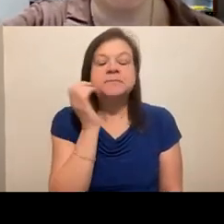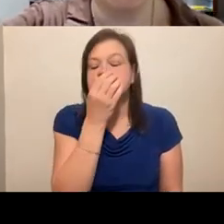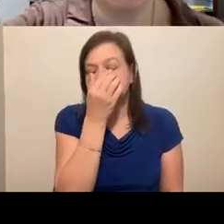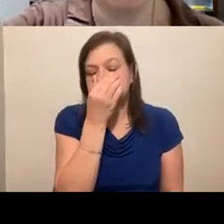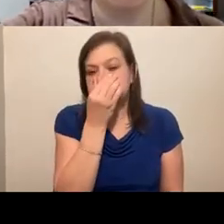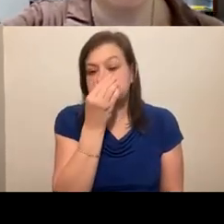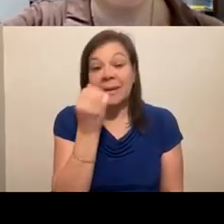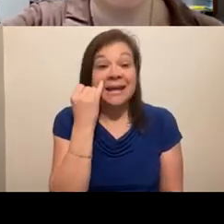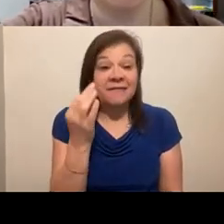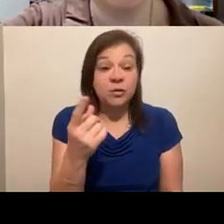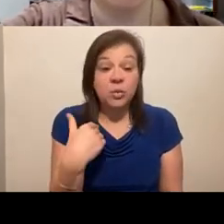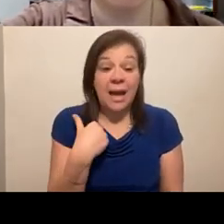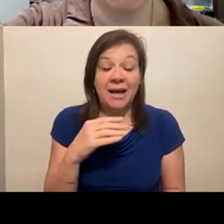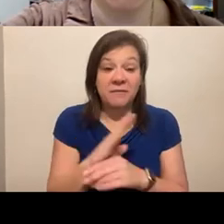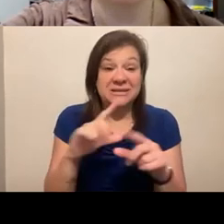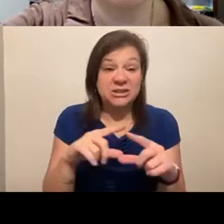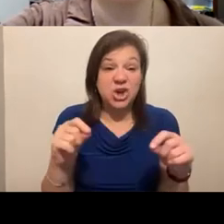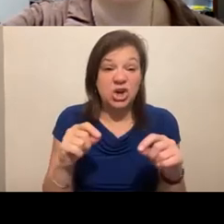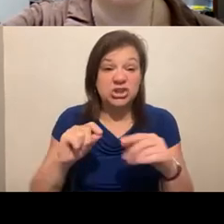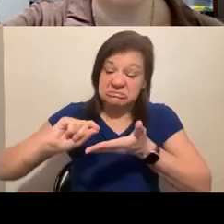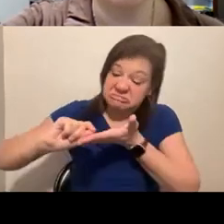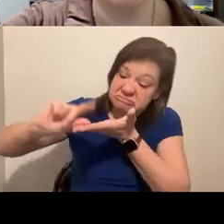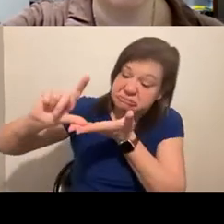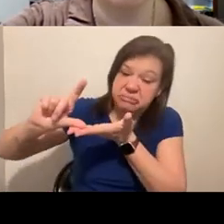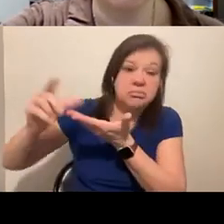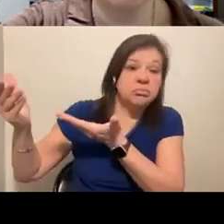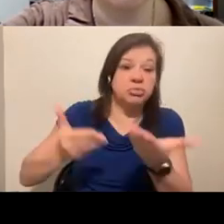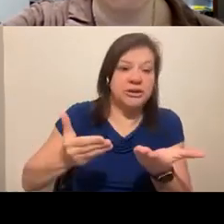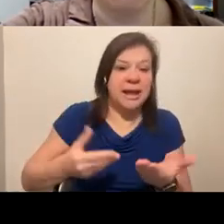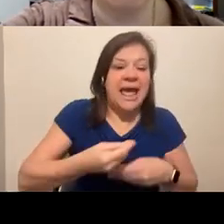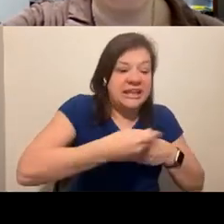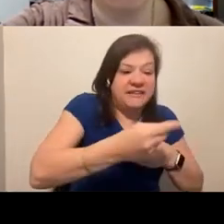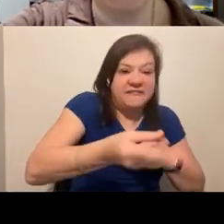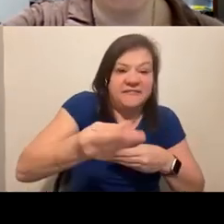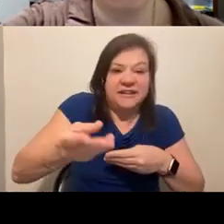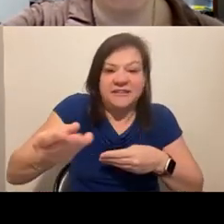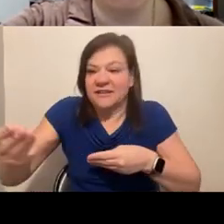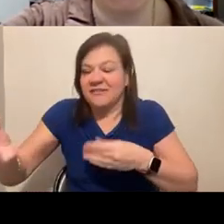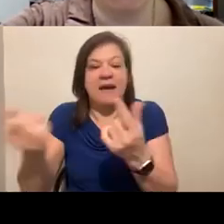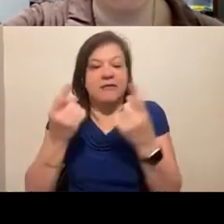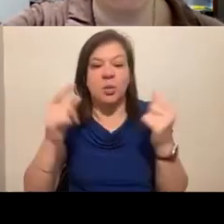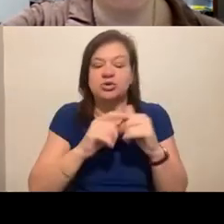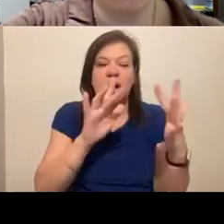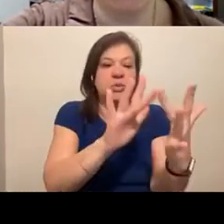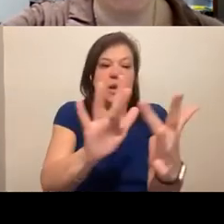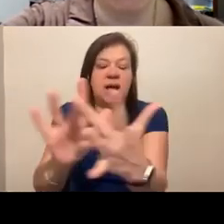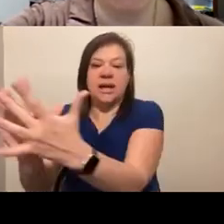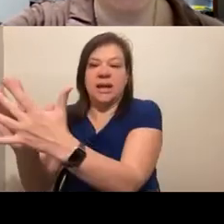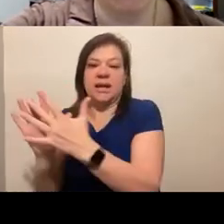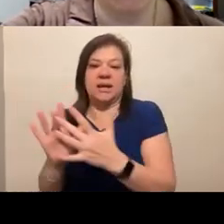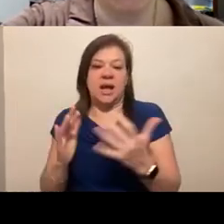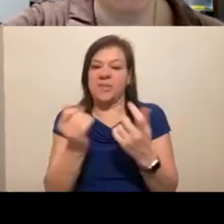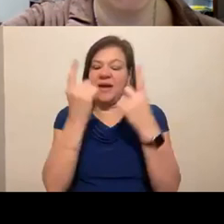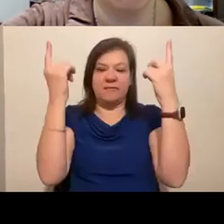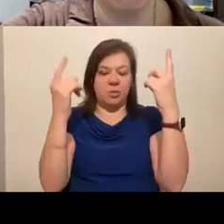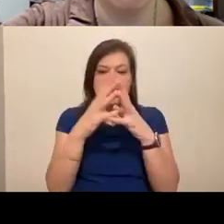If you have business cards, bring lots of them and give them to everyone and try to make as many connections as you can. Just go through them